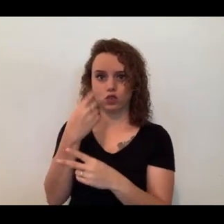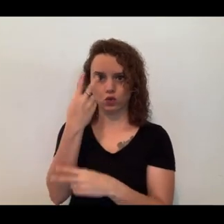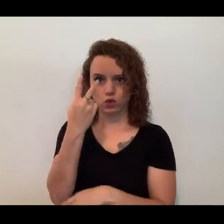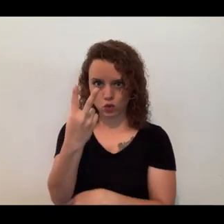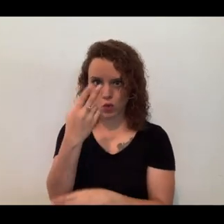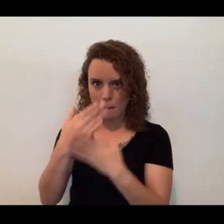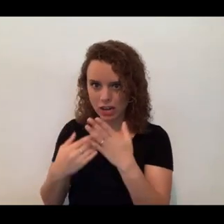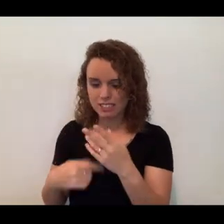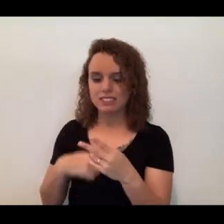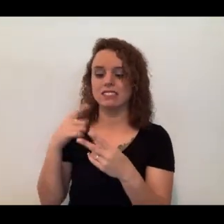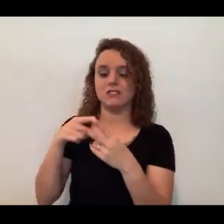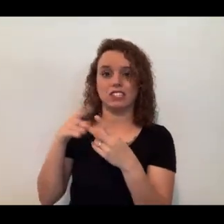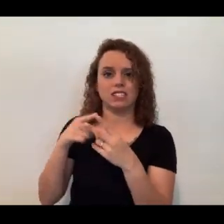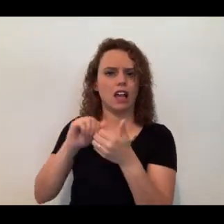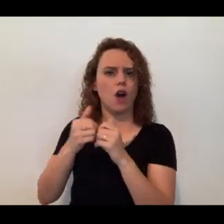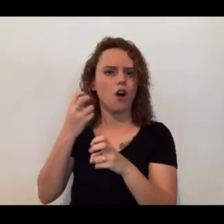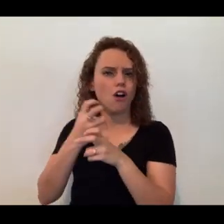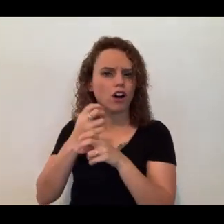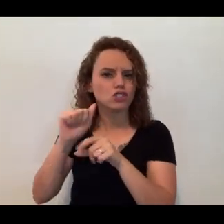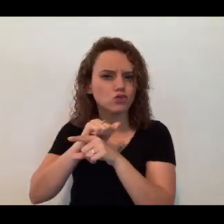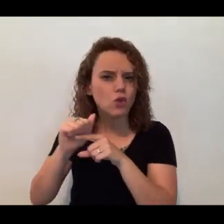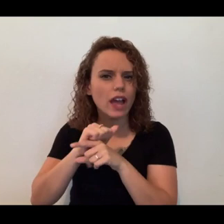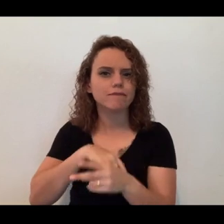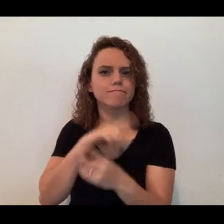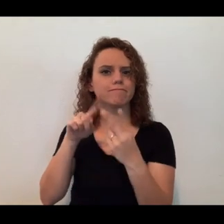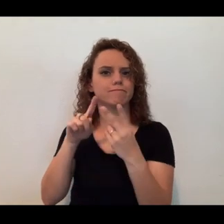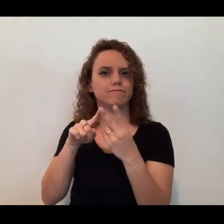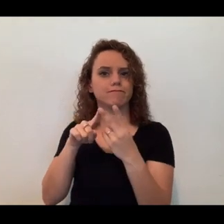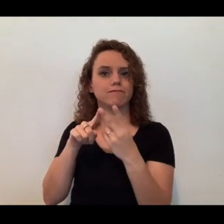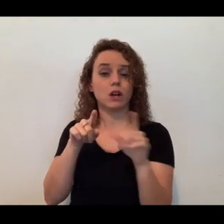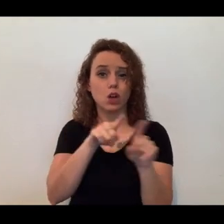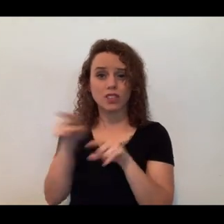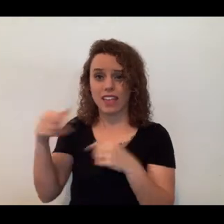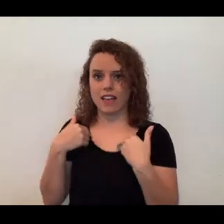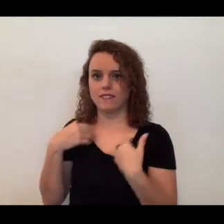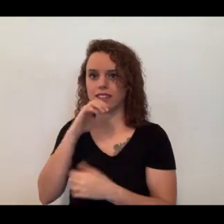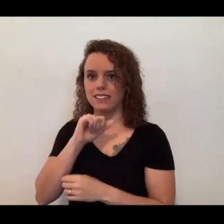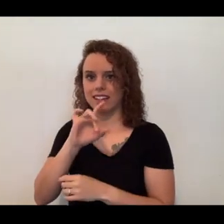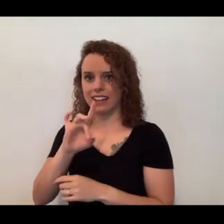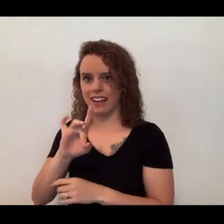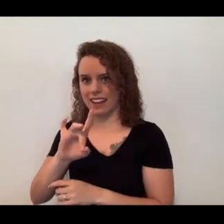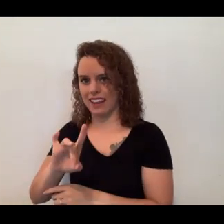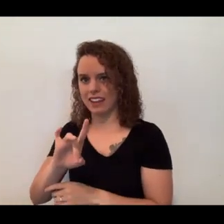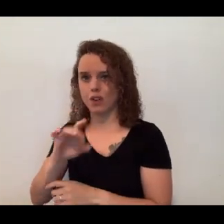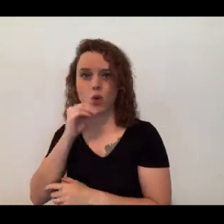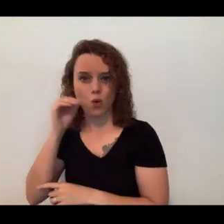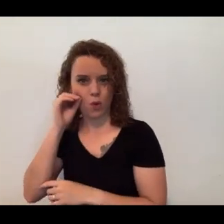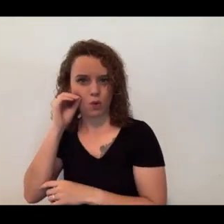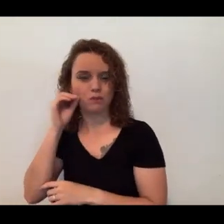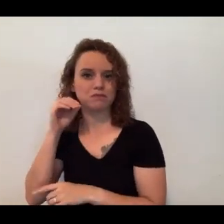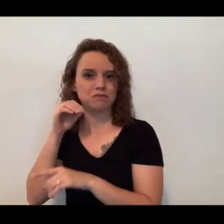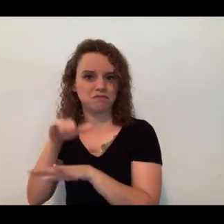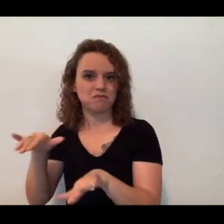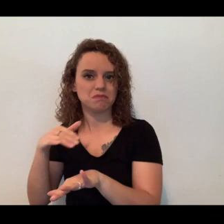cat species. then they also have an eight-year-old at home that wants to become a really good house cat trainer. And I want know if you have any tips for